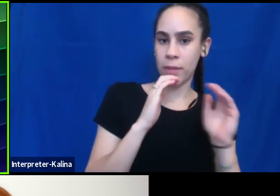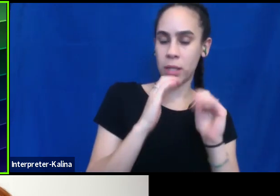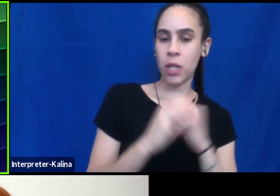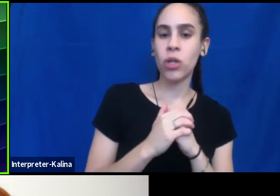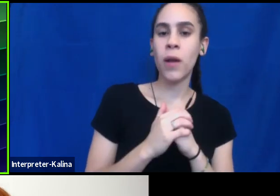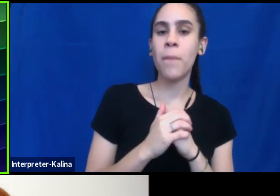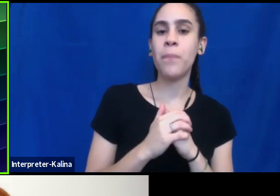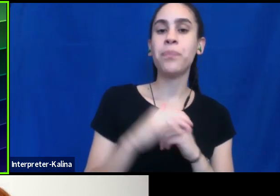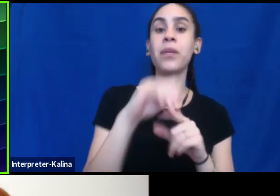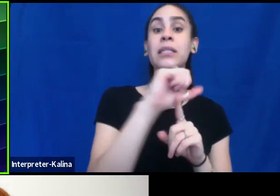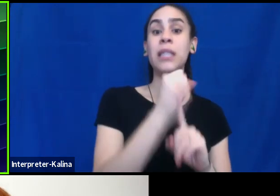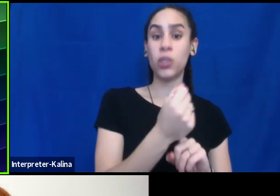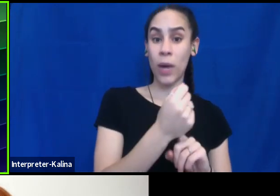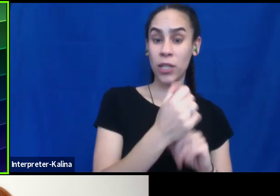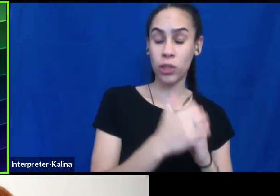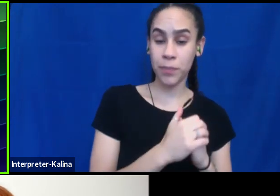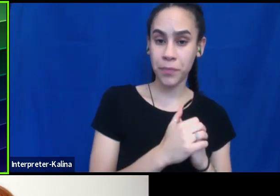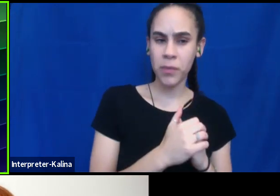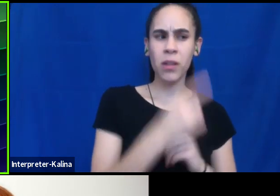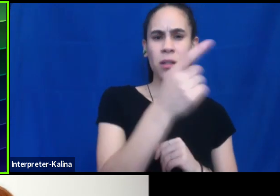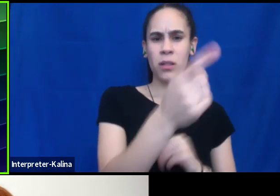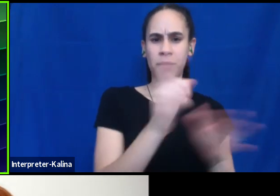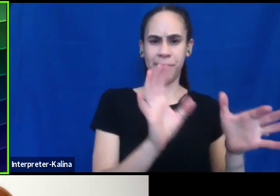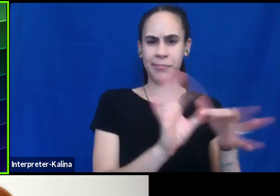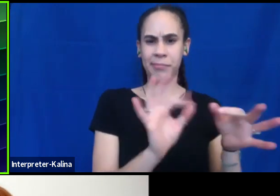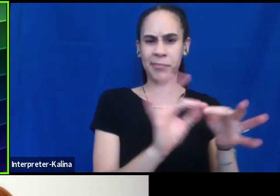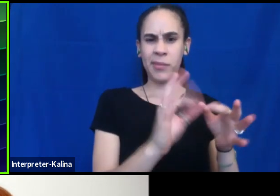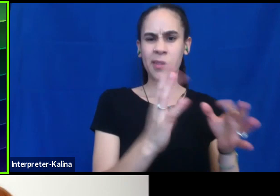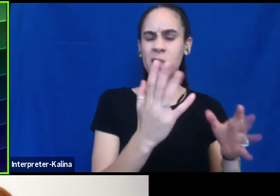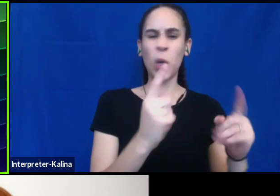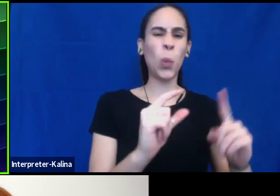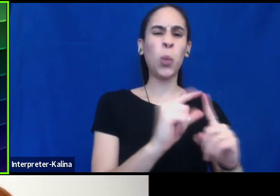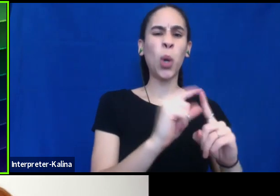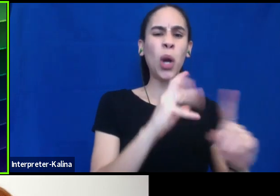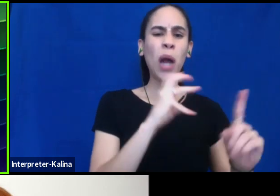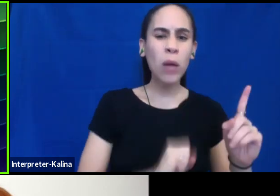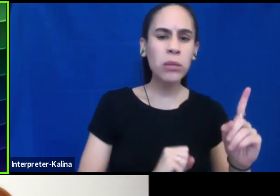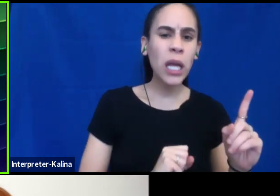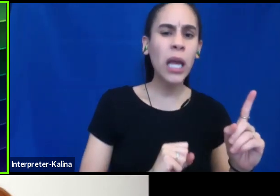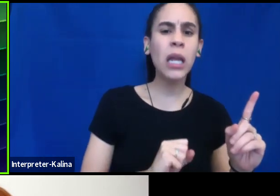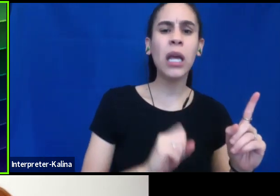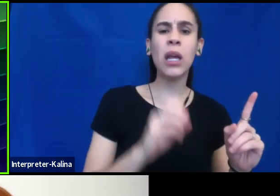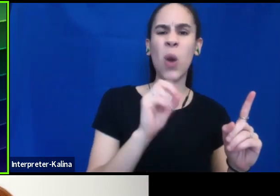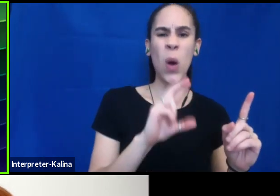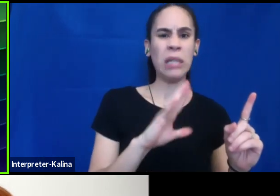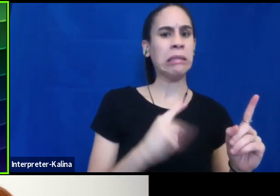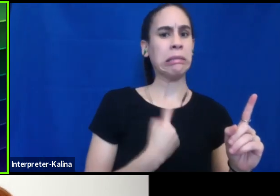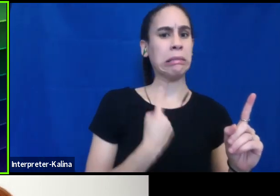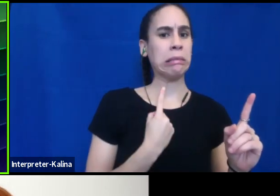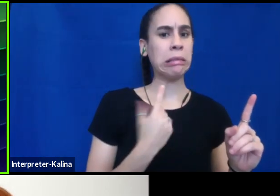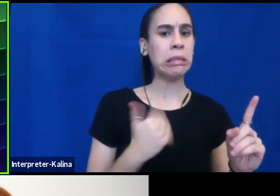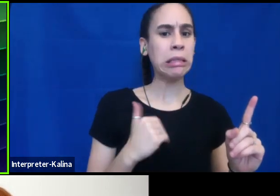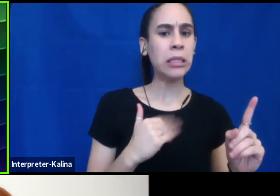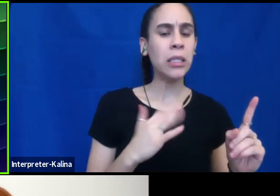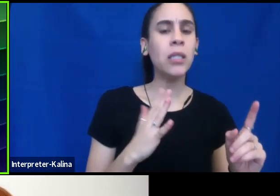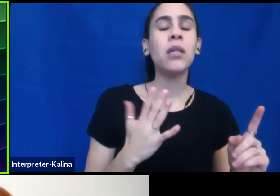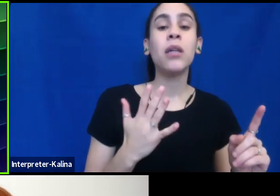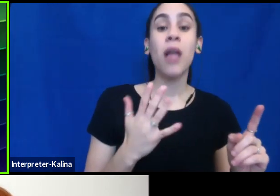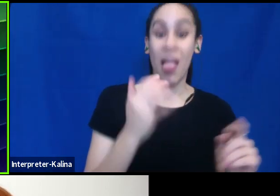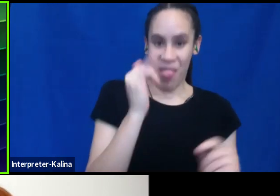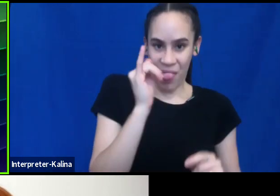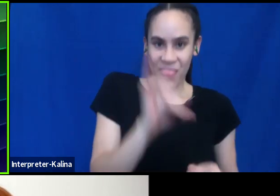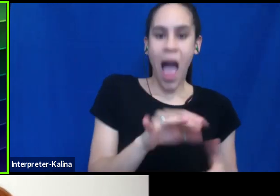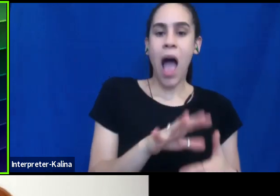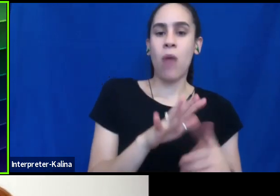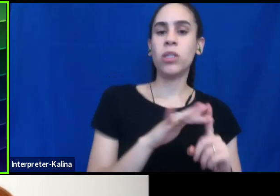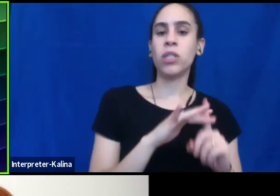the situation was someone said something, maybe used a word that was outdated, or that was a little bit ouchy for you. Um, that was really the context